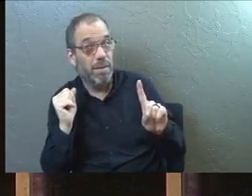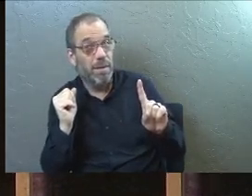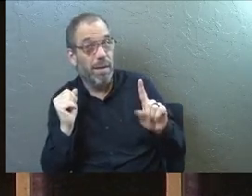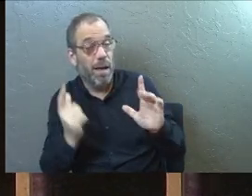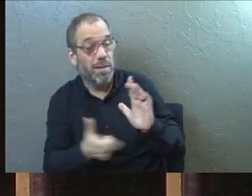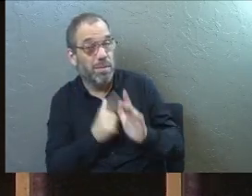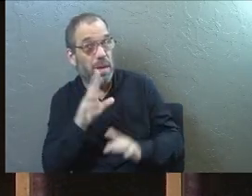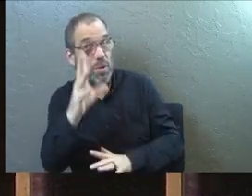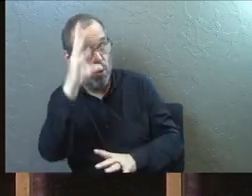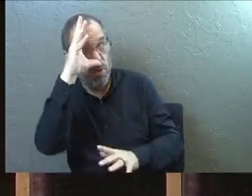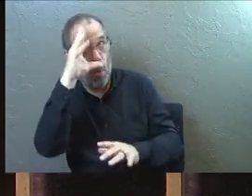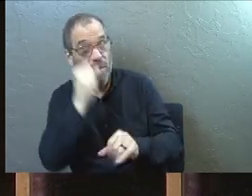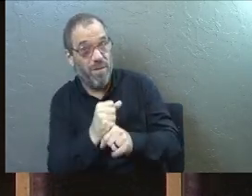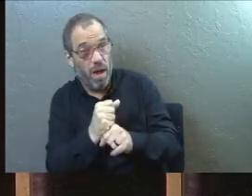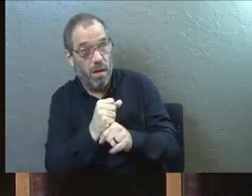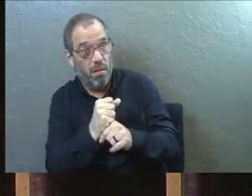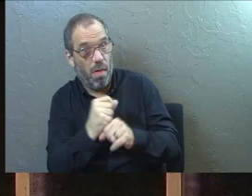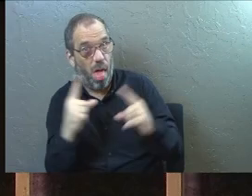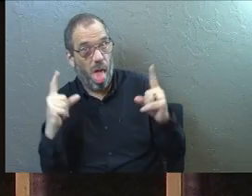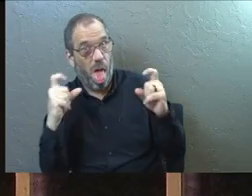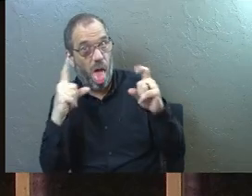sometimes your faith is complicated.